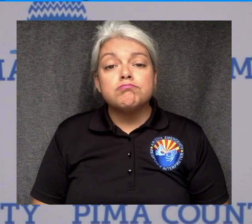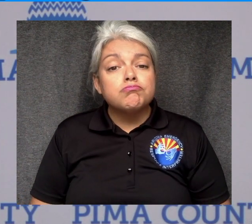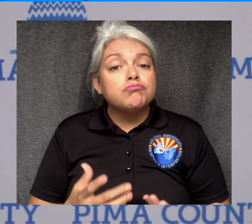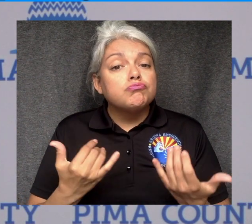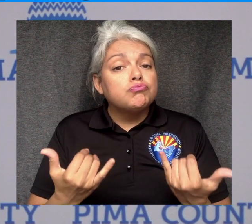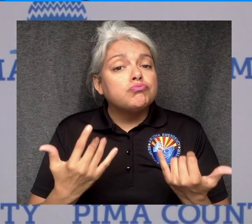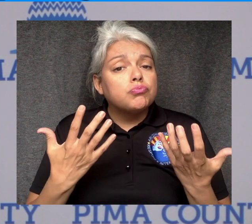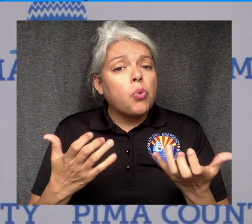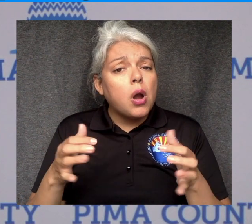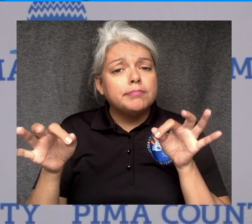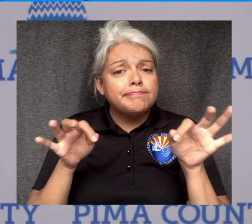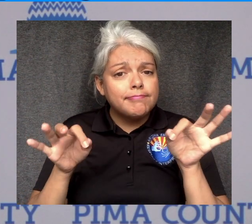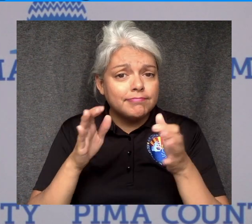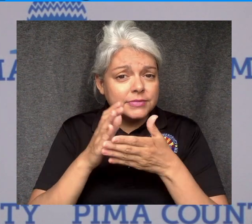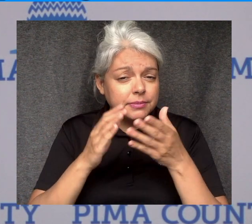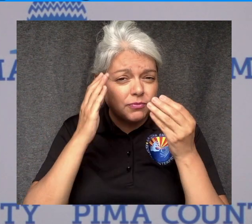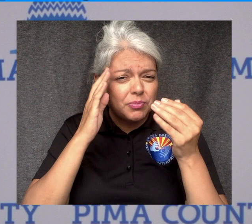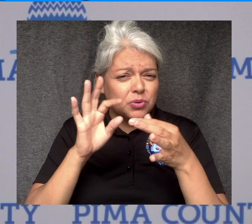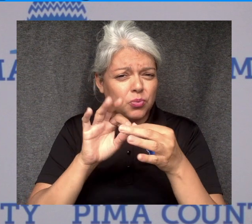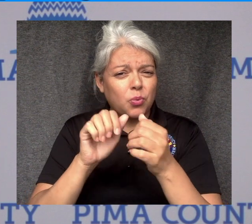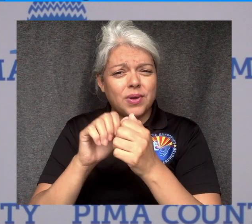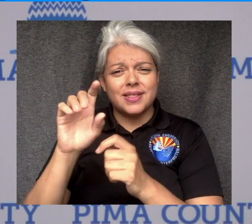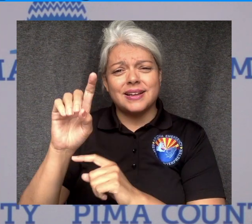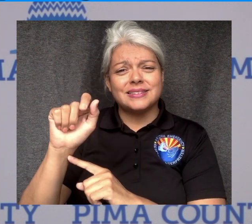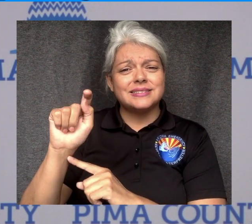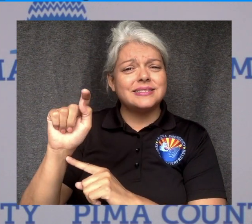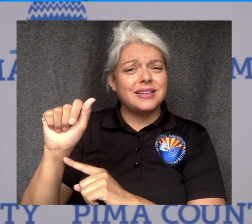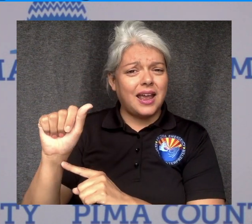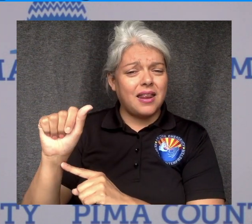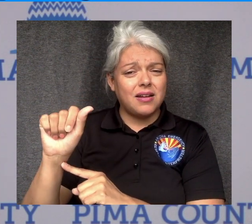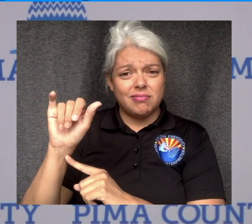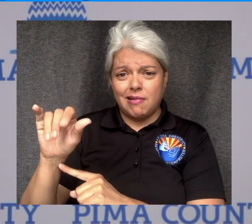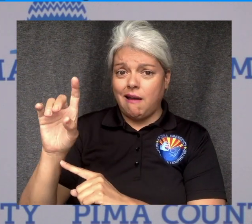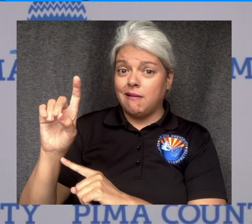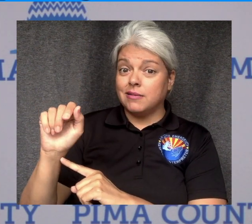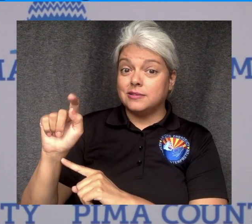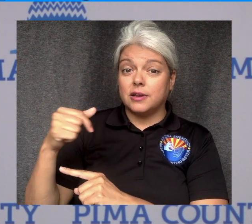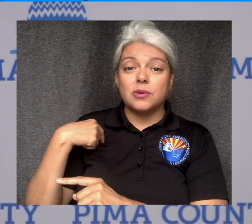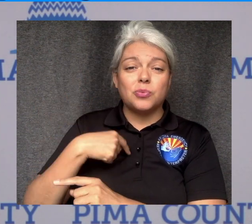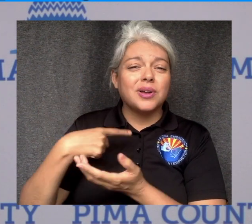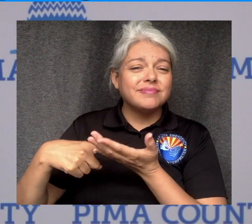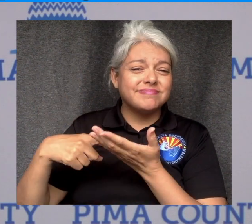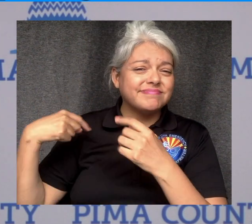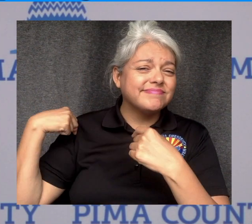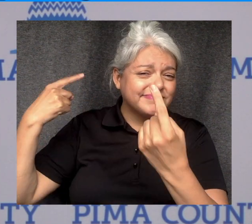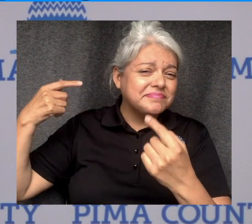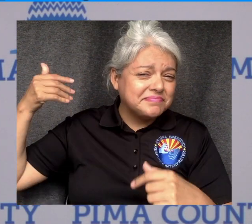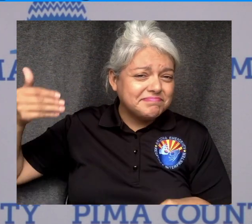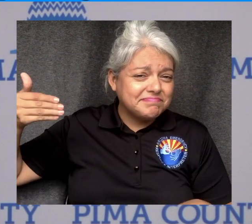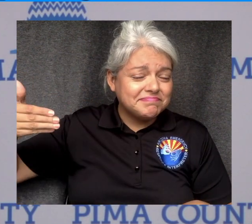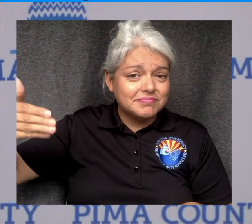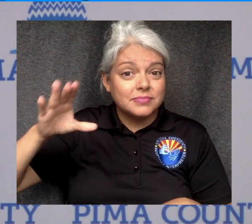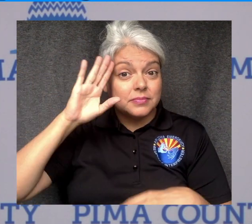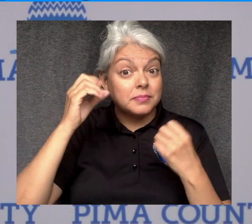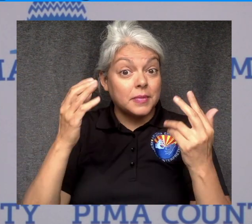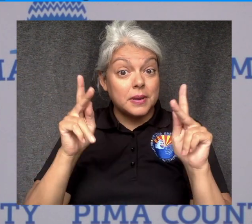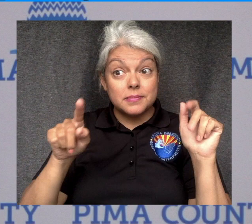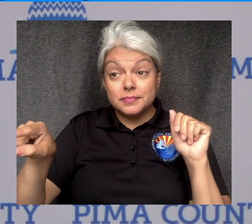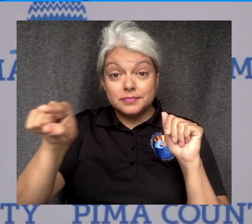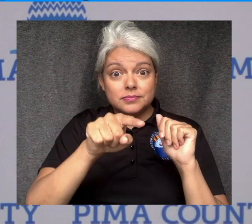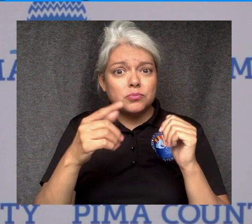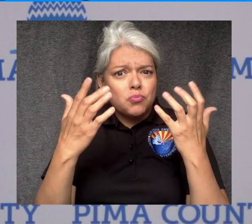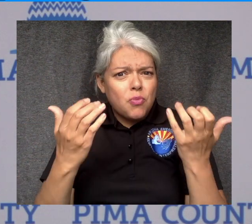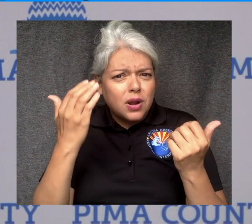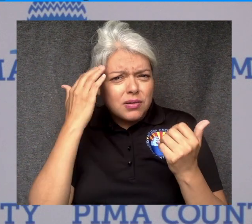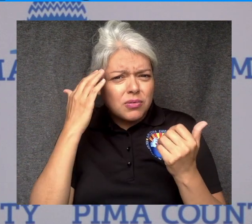wanted to share with you today some information about data. We've been talking about that intermittently, and we know that many members in the community